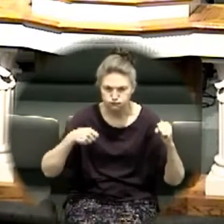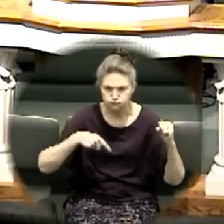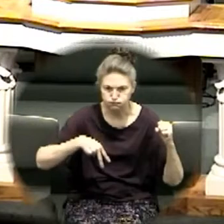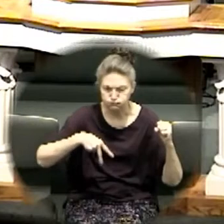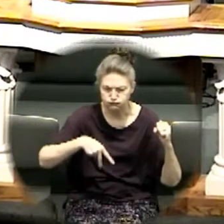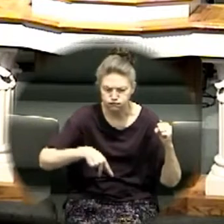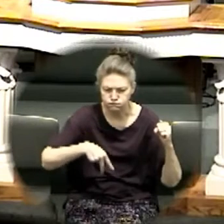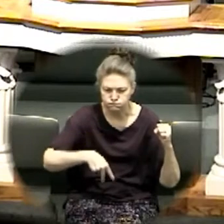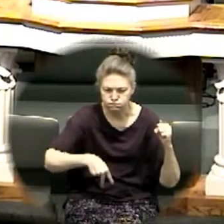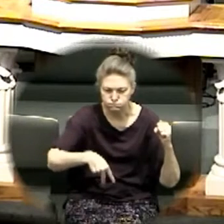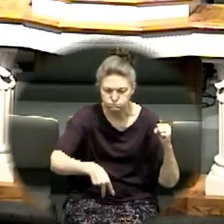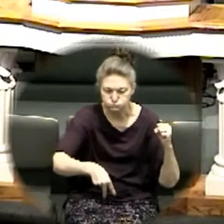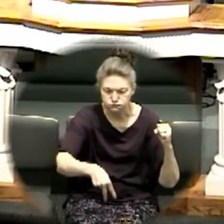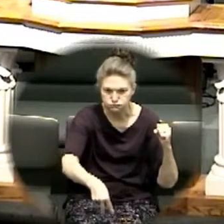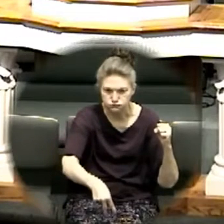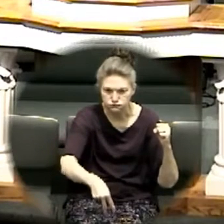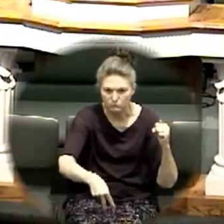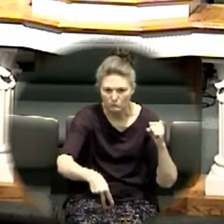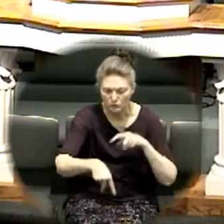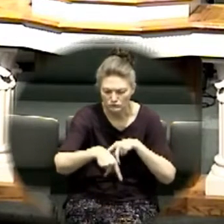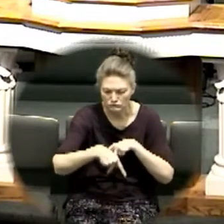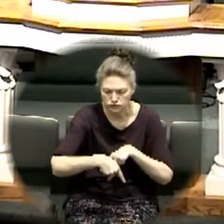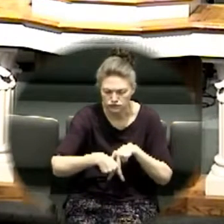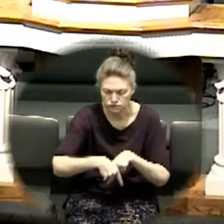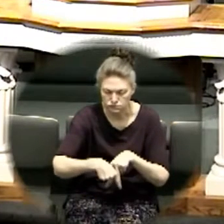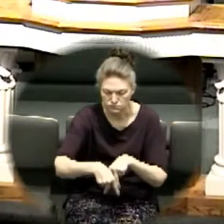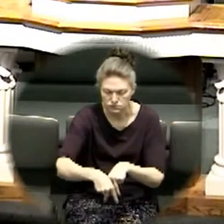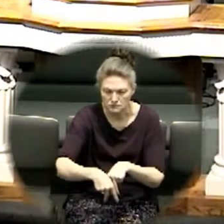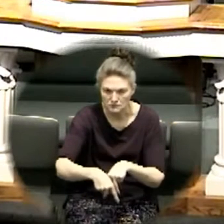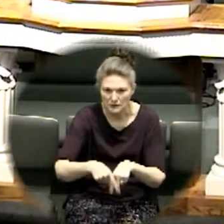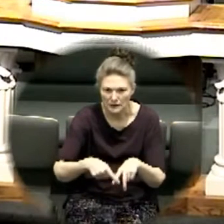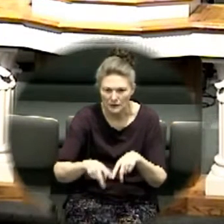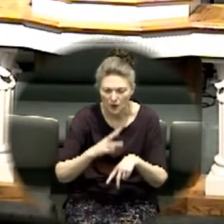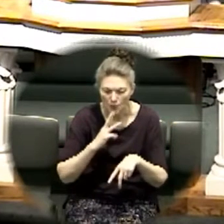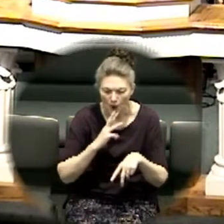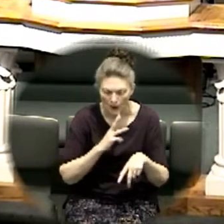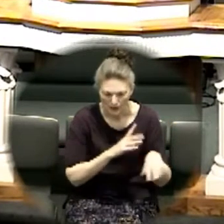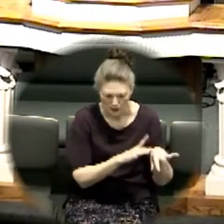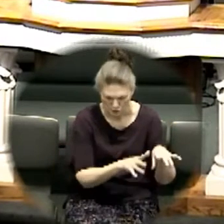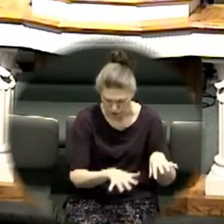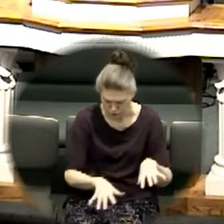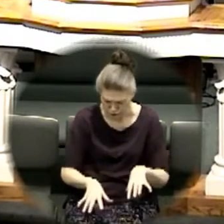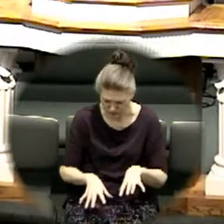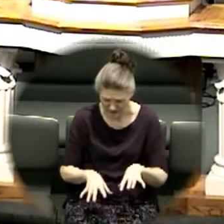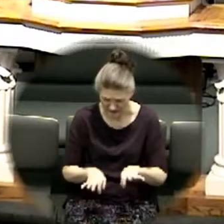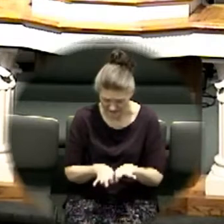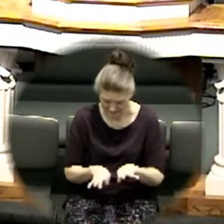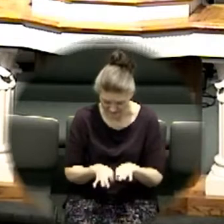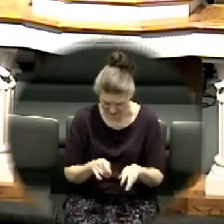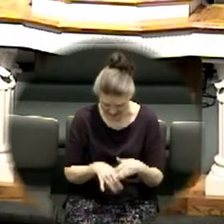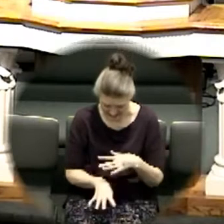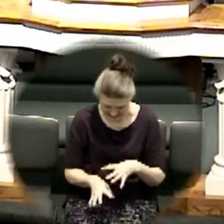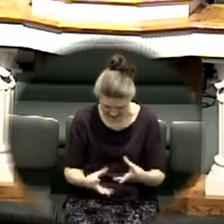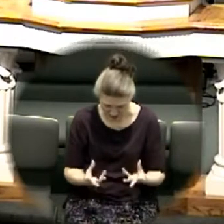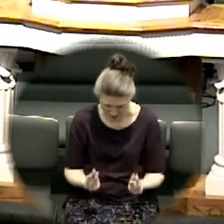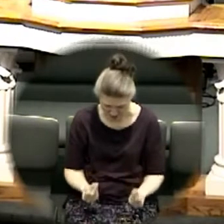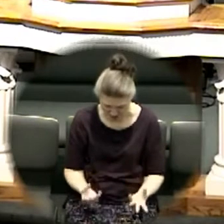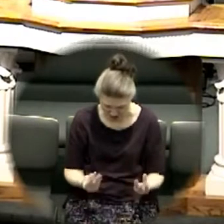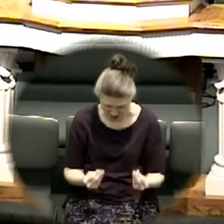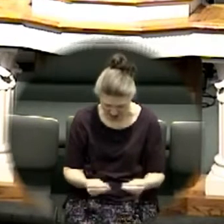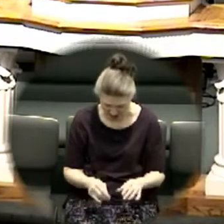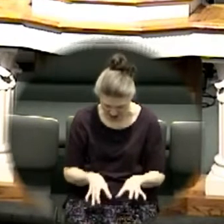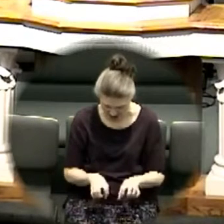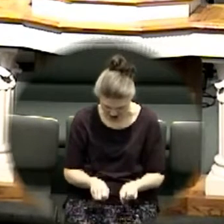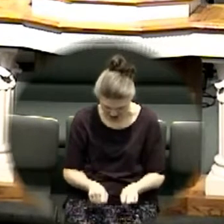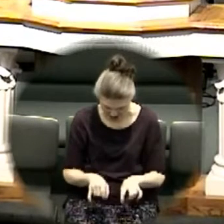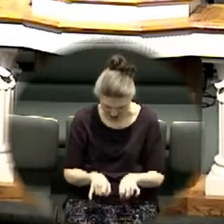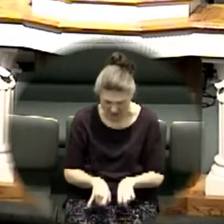and move down into that water and his feet squishing through the mud and the little squigglies that are